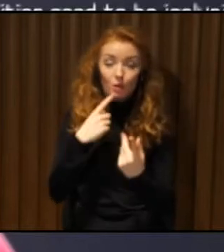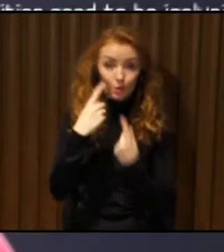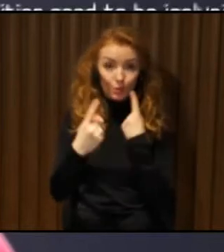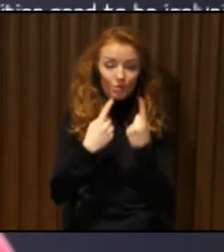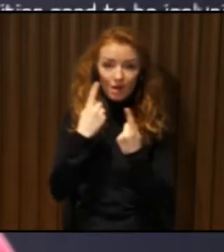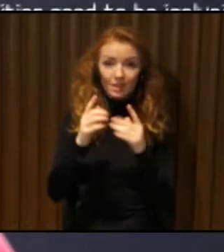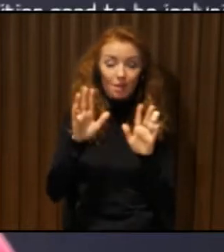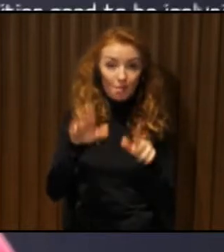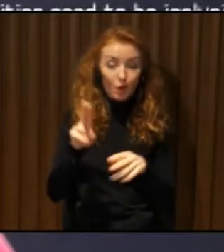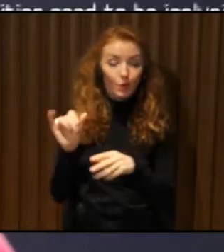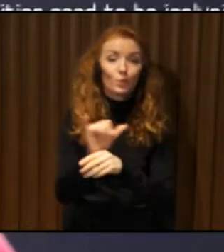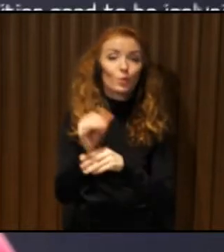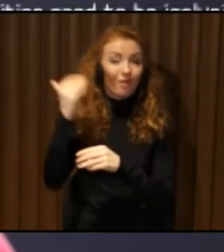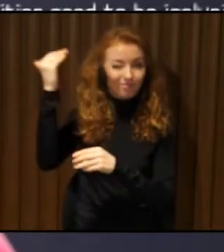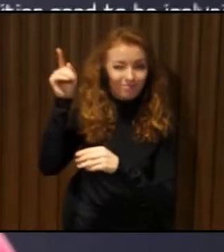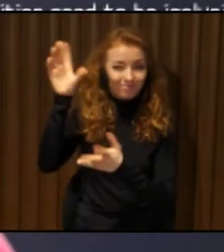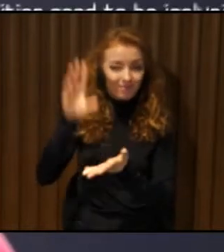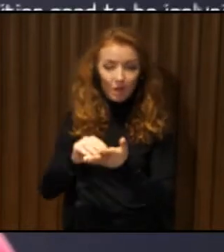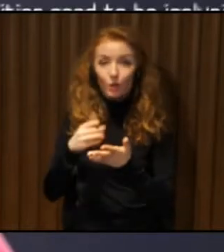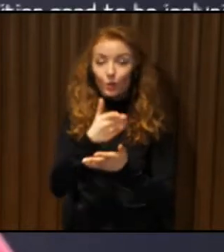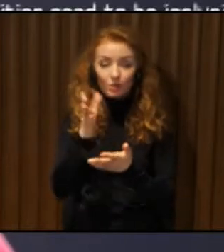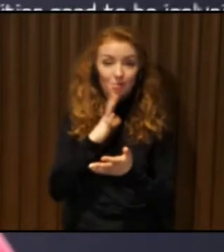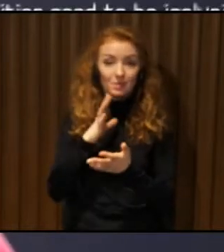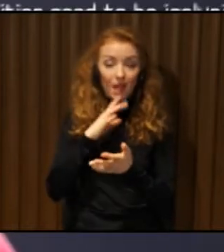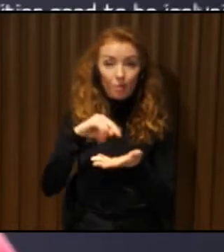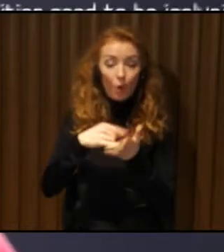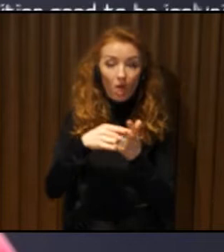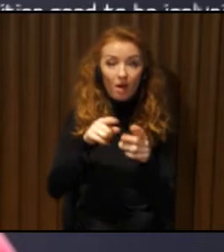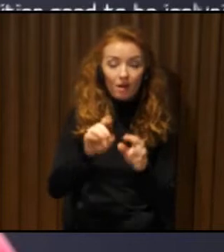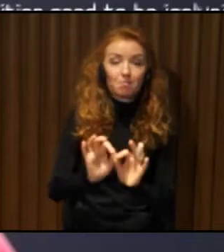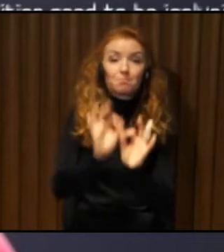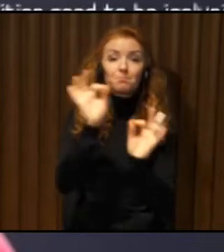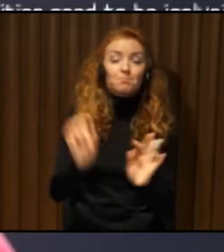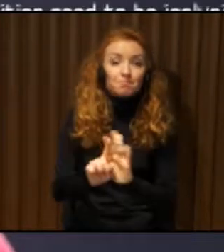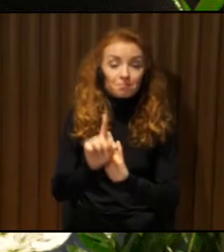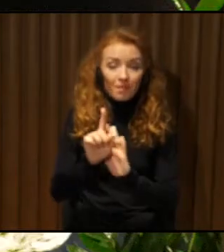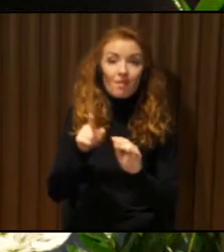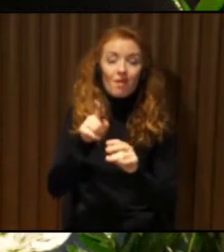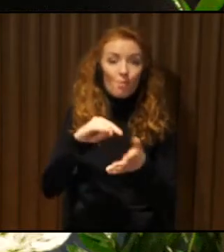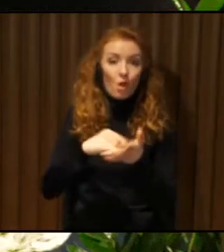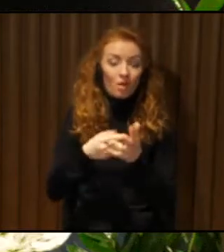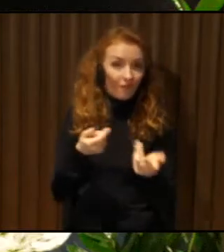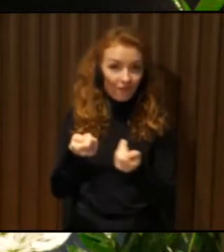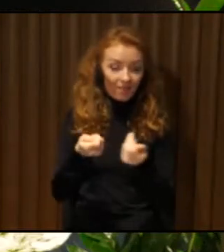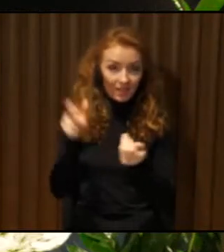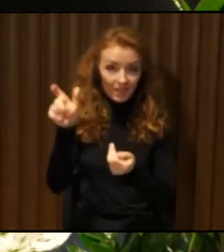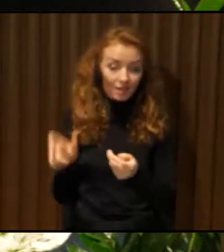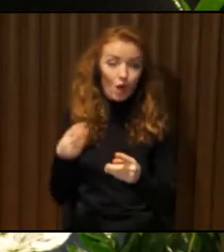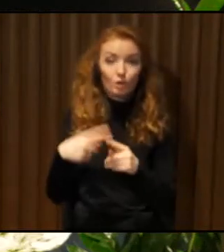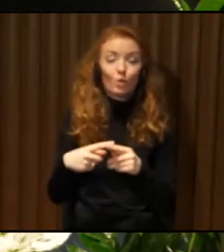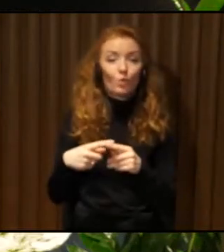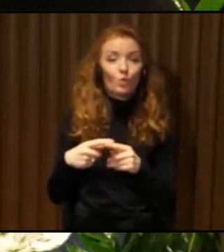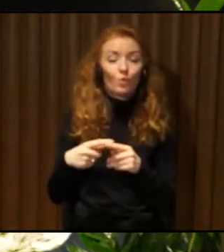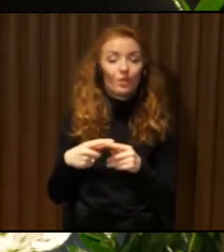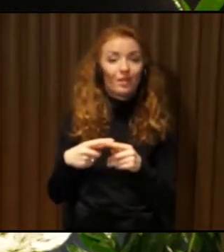innovator, everything. The project manager most probably. So it is something very specific that you developed